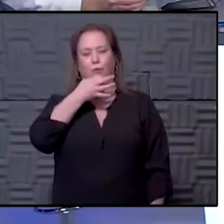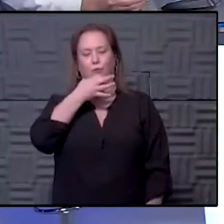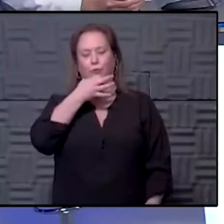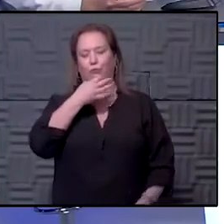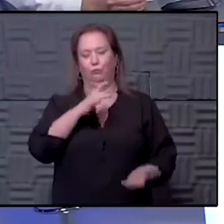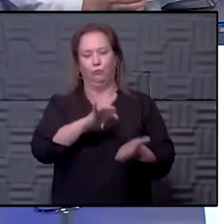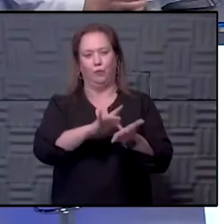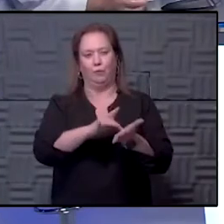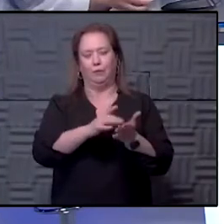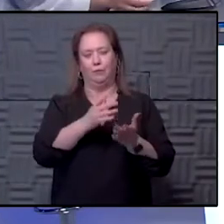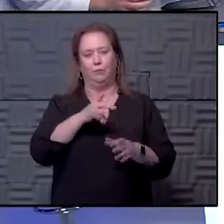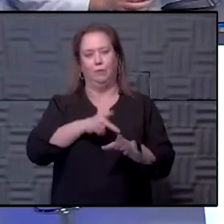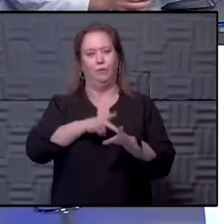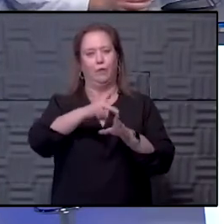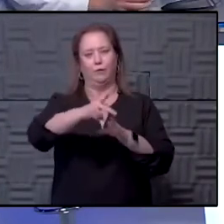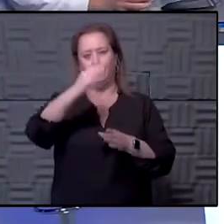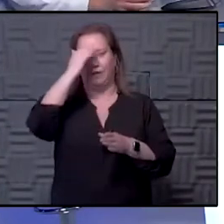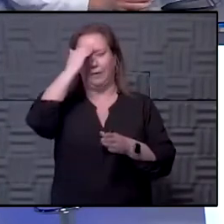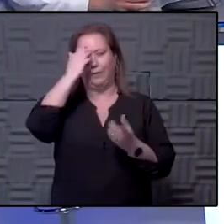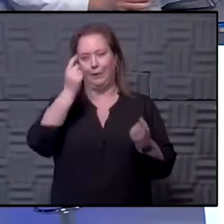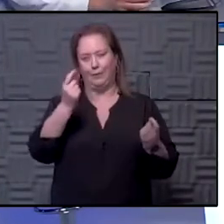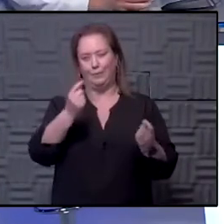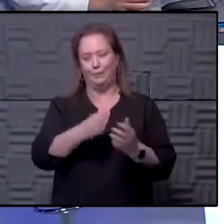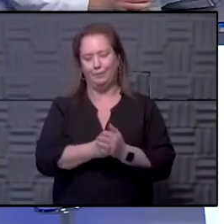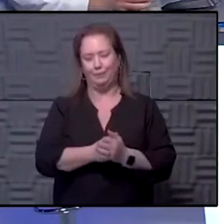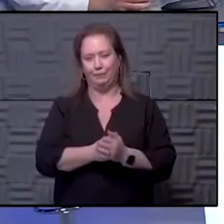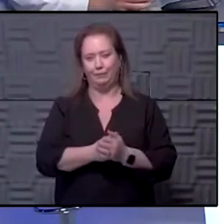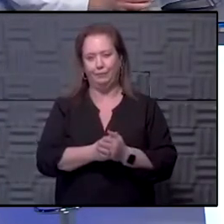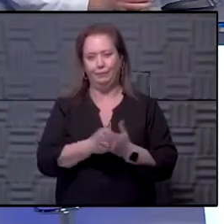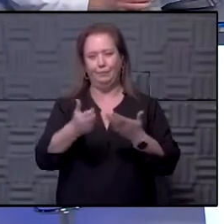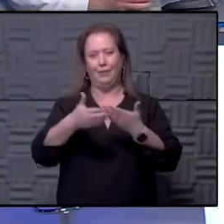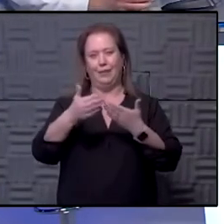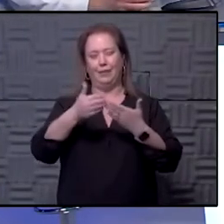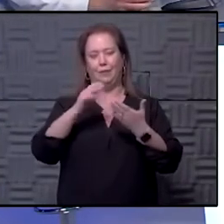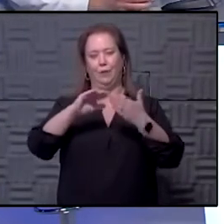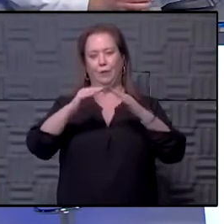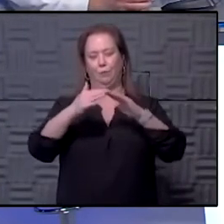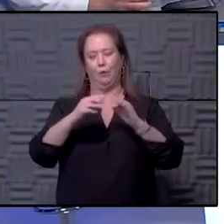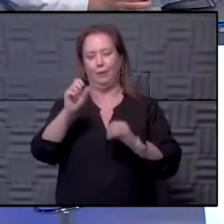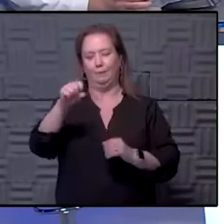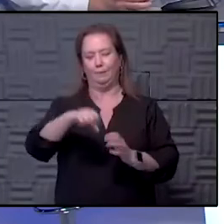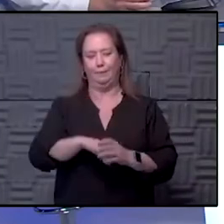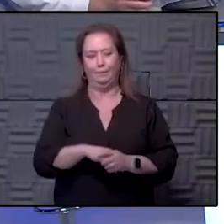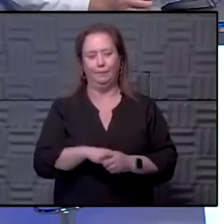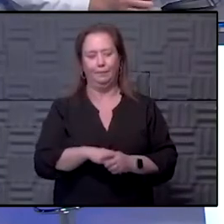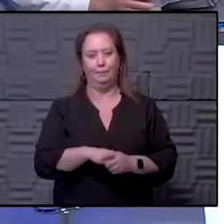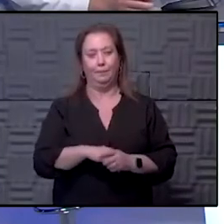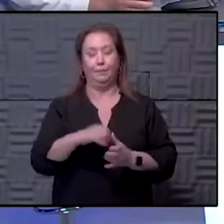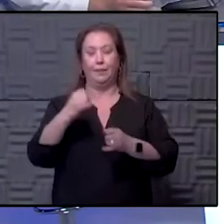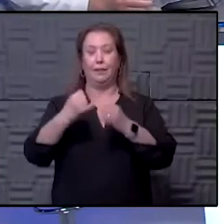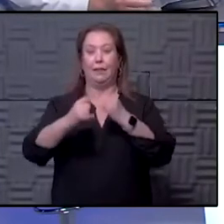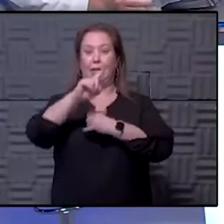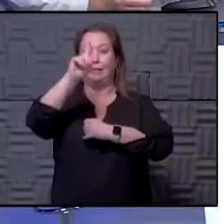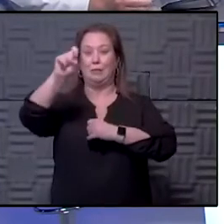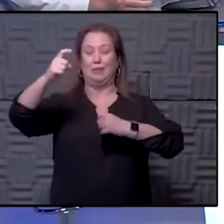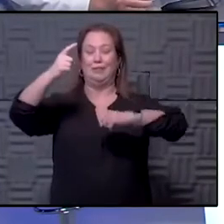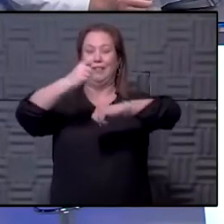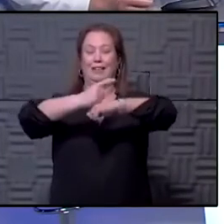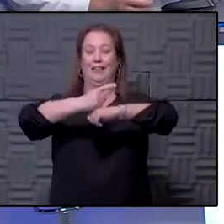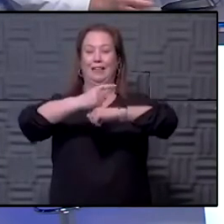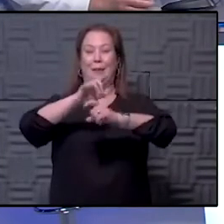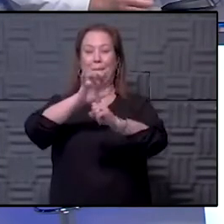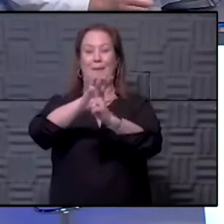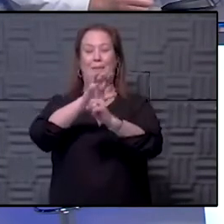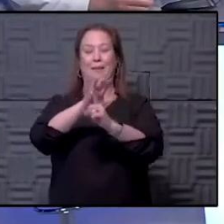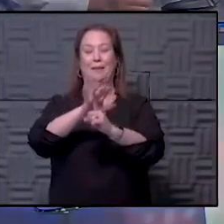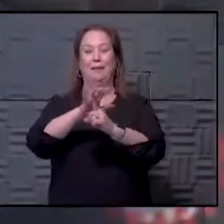they're very good. They're still professionals. They know, they know what they're doing. Yep. Makes it easier for the community to access it. And the last question of the day is a popular